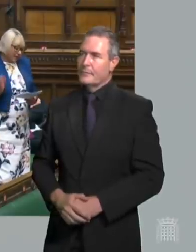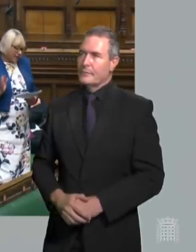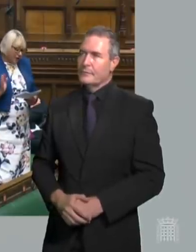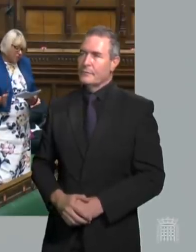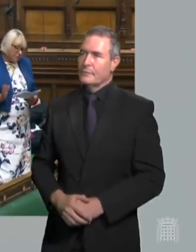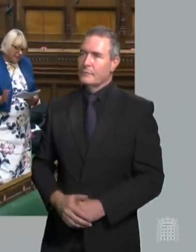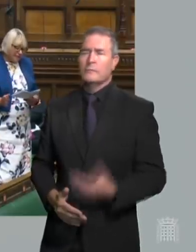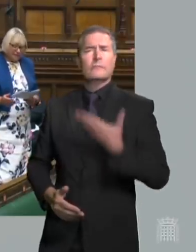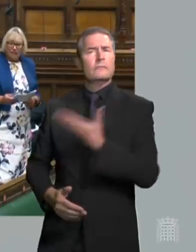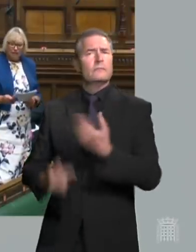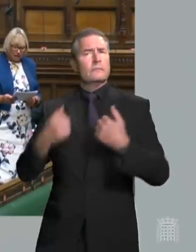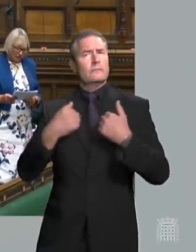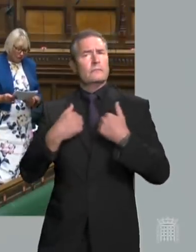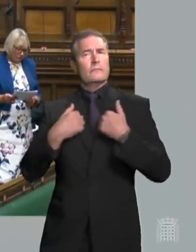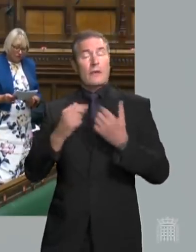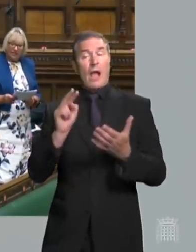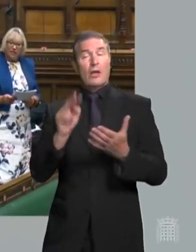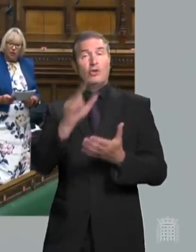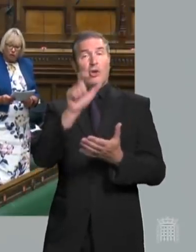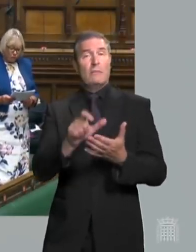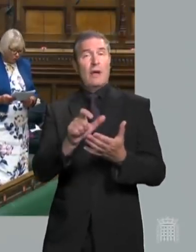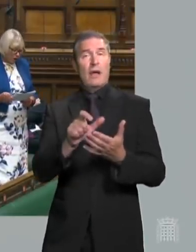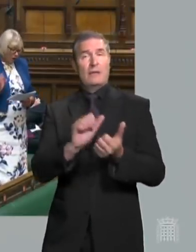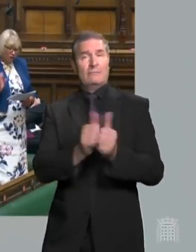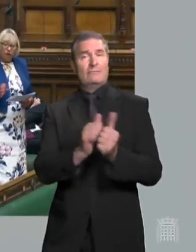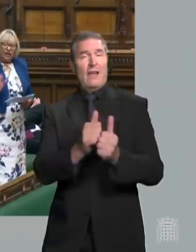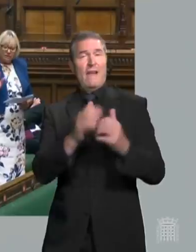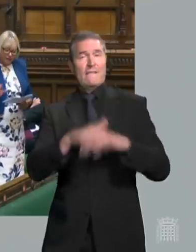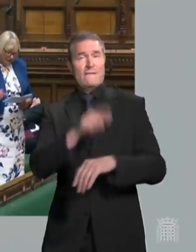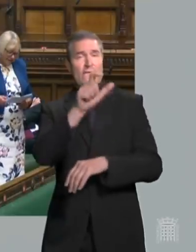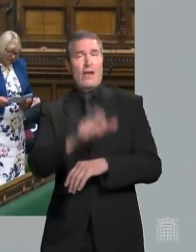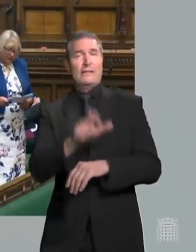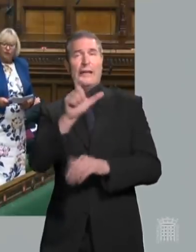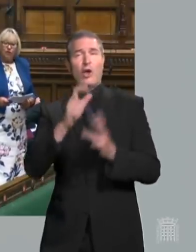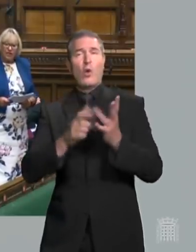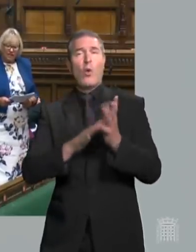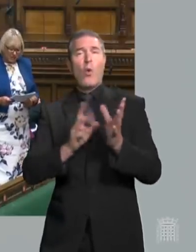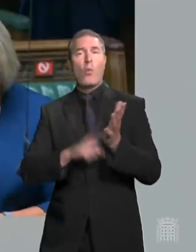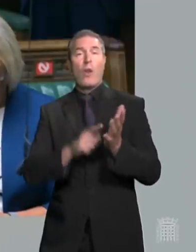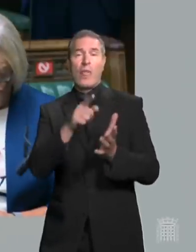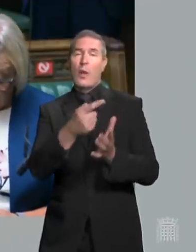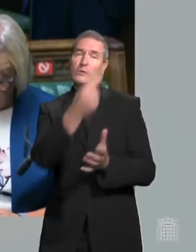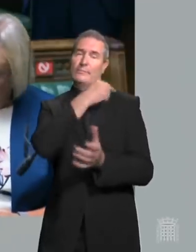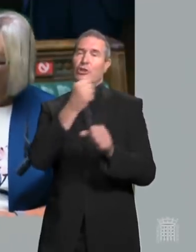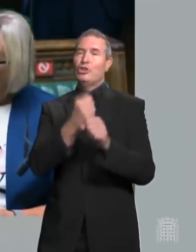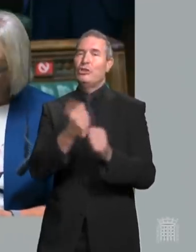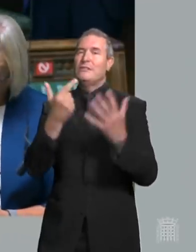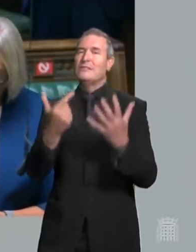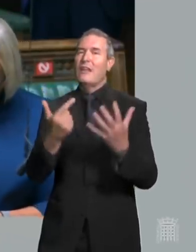Mr Speaker. And I was pleased to see my Right Honourable Friend in Cornwall for a very successful G7 summit.